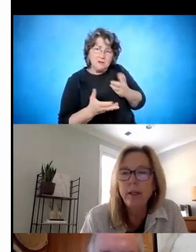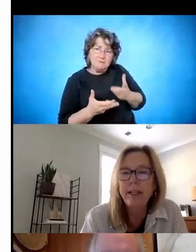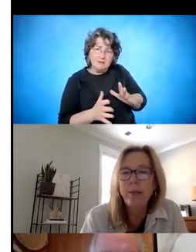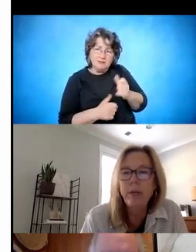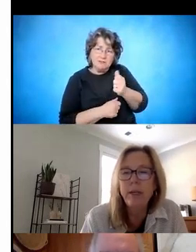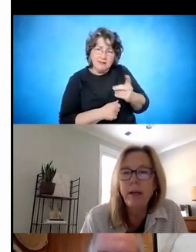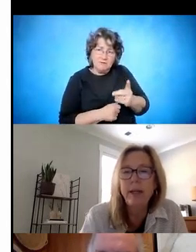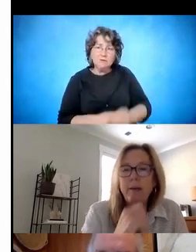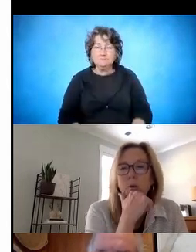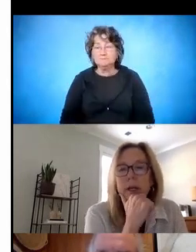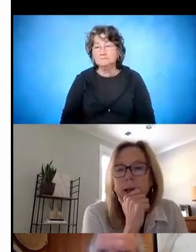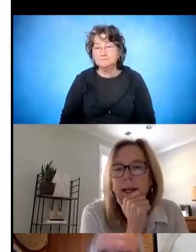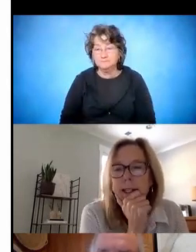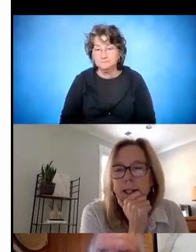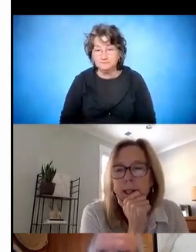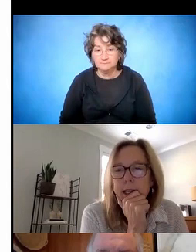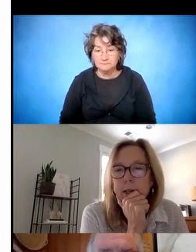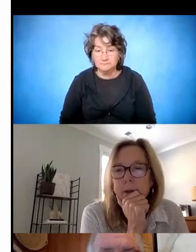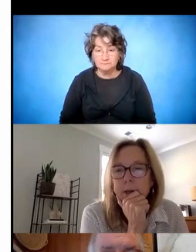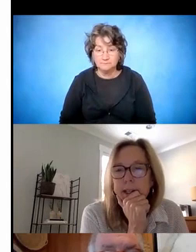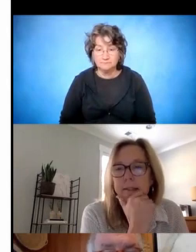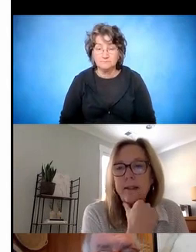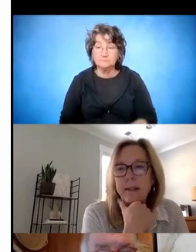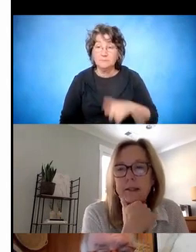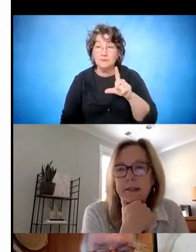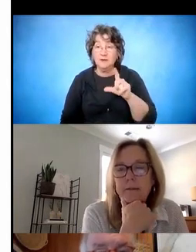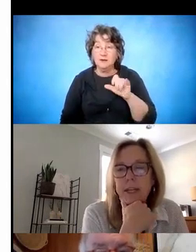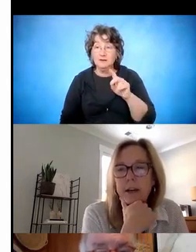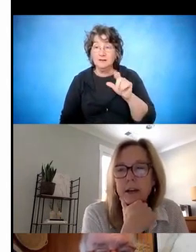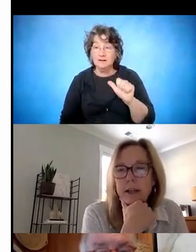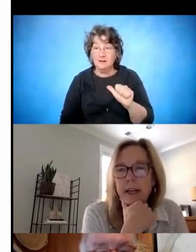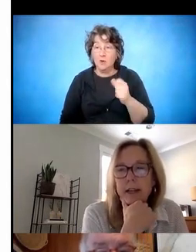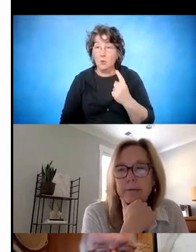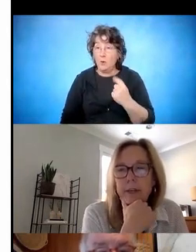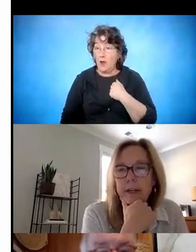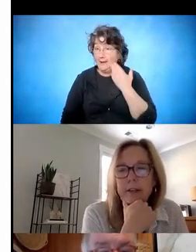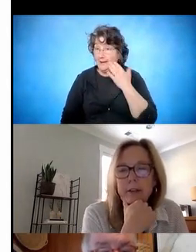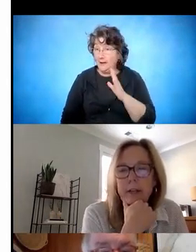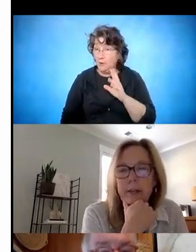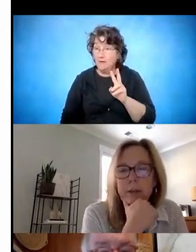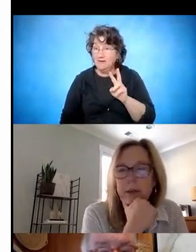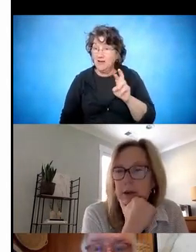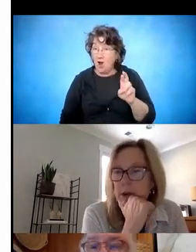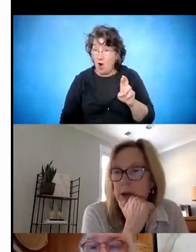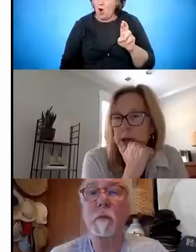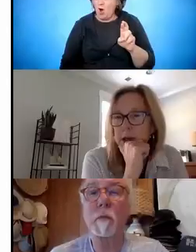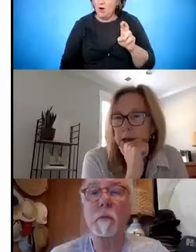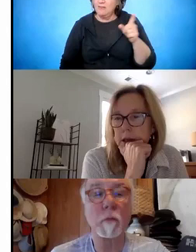Linda, one I, one I didn't know is, is VR in California under labor?